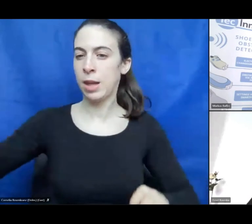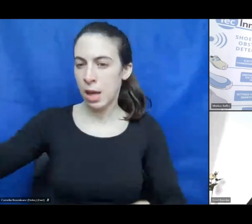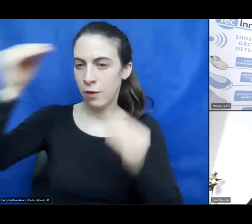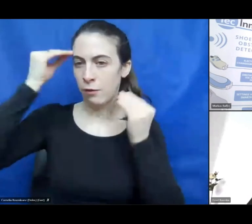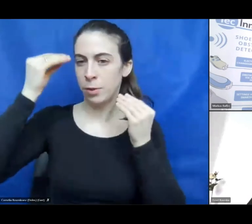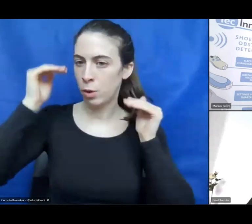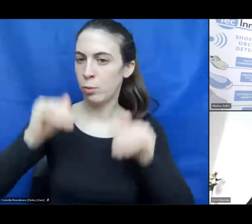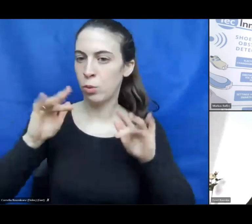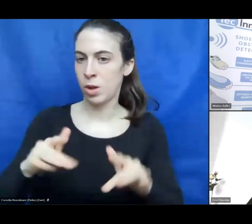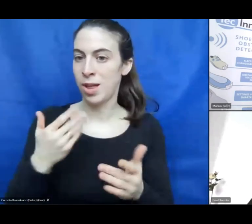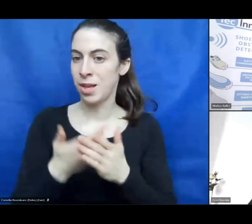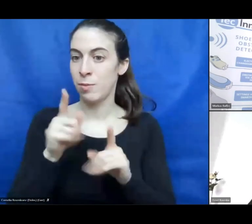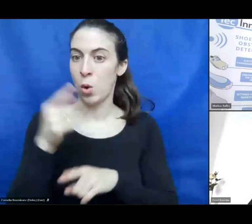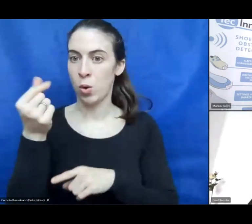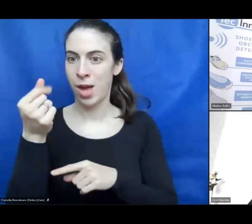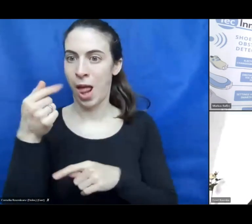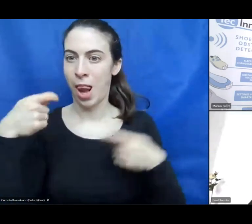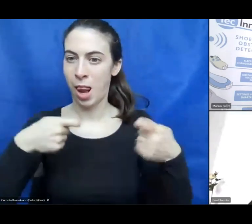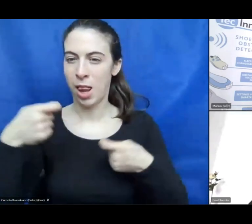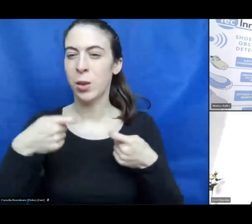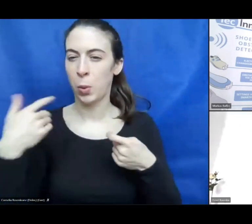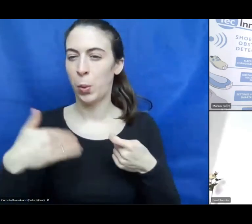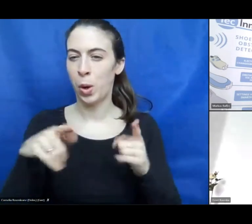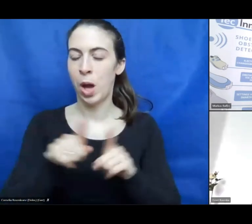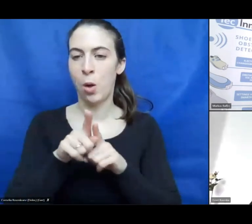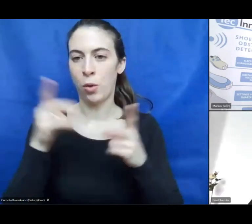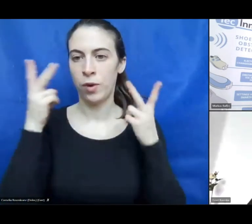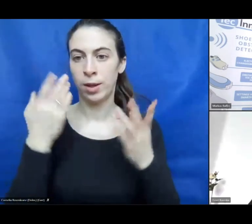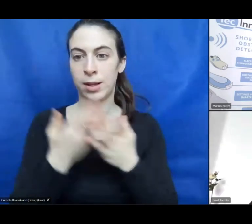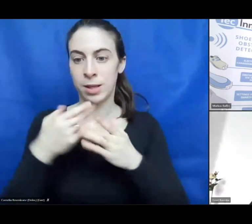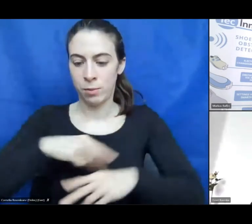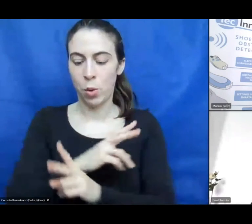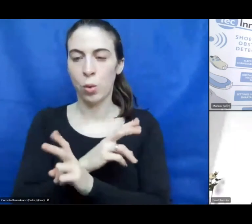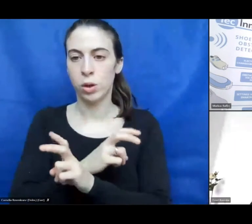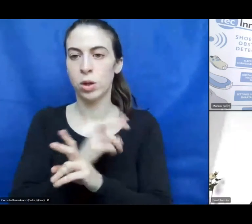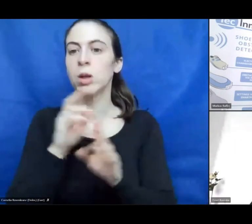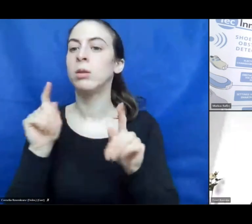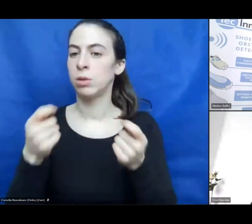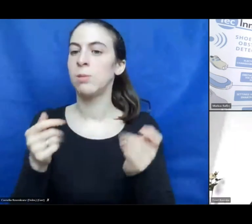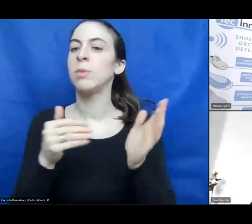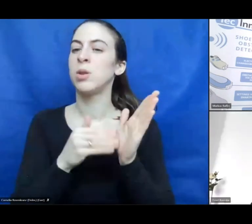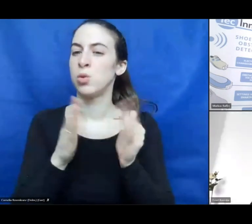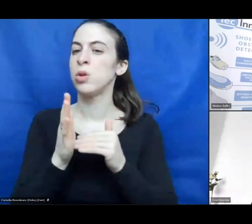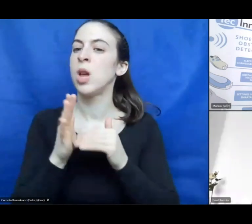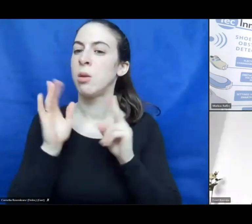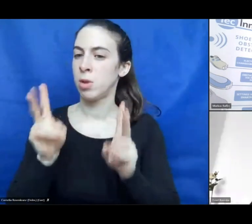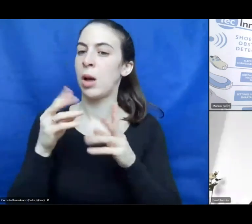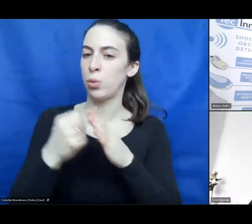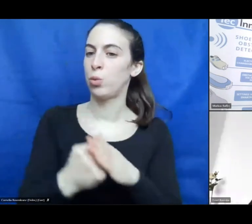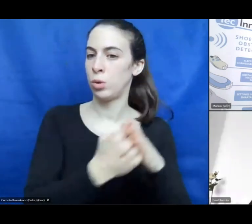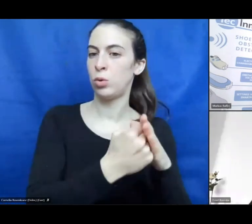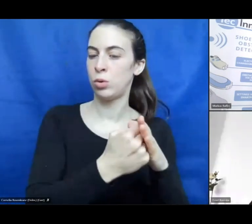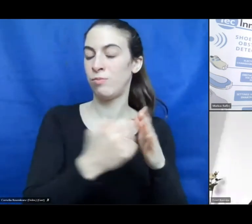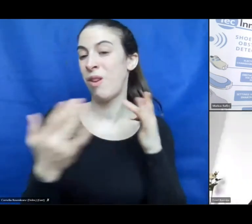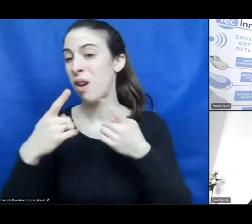topic is a very important topic. And therefore, in Austria, we have a system of supporting them. And perhaps in